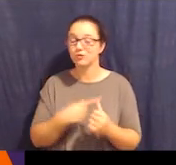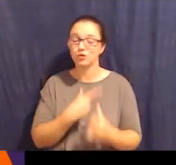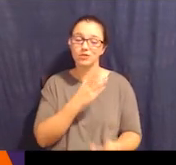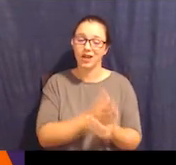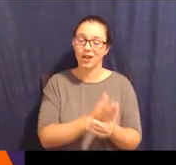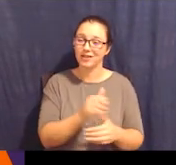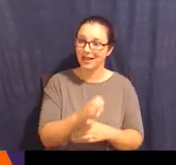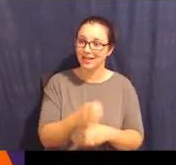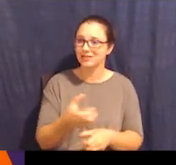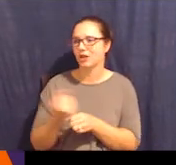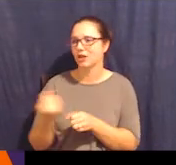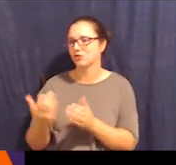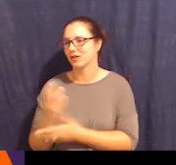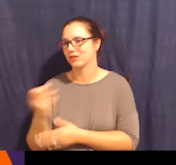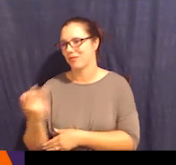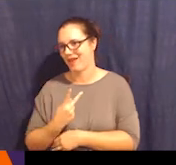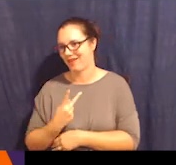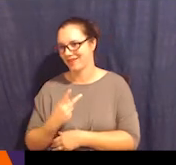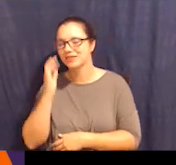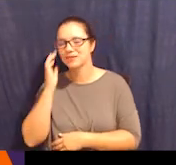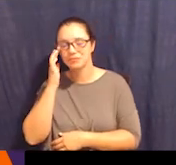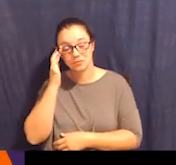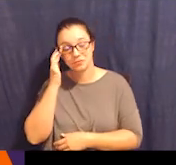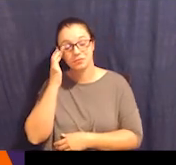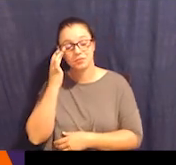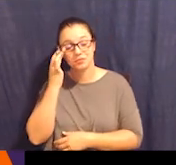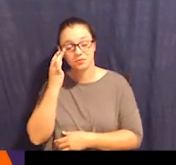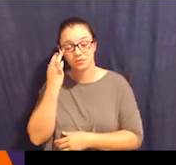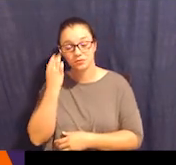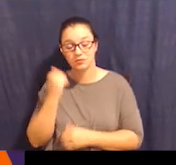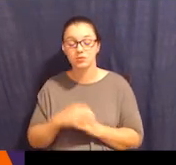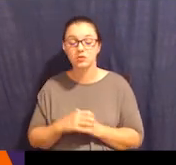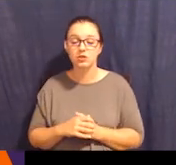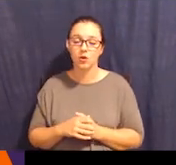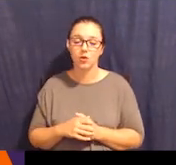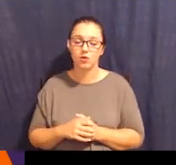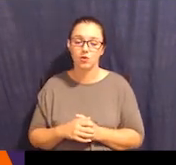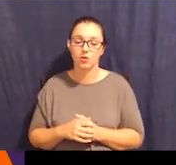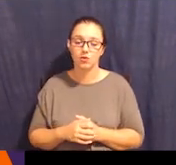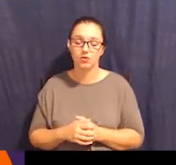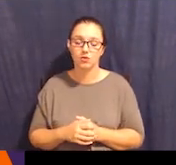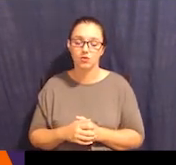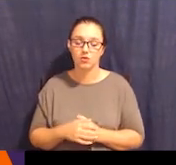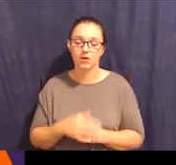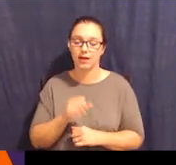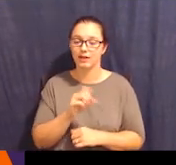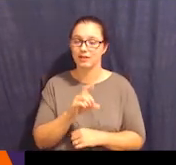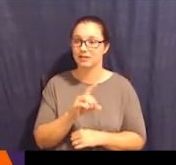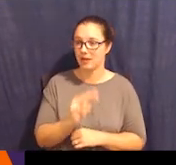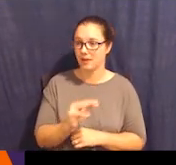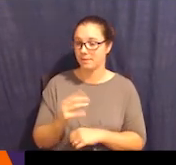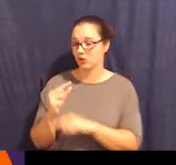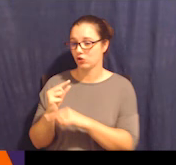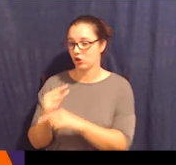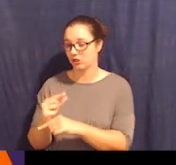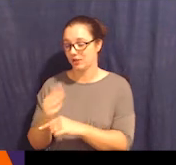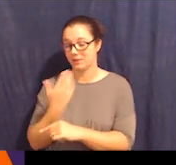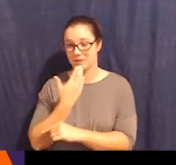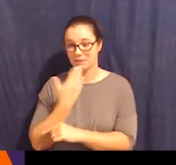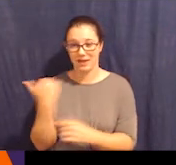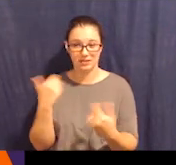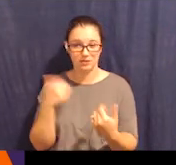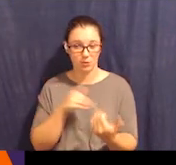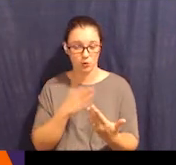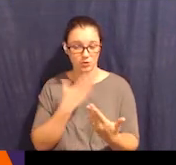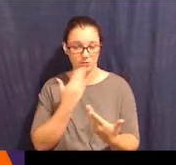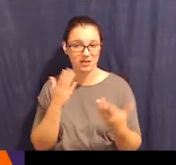that, I won't necessarily say that SDM and guardianship is a best practice or the best way to do things. I mean, you want to try SDM on its own